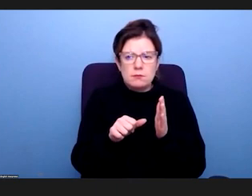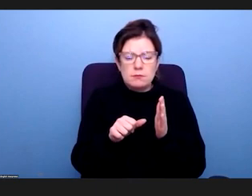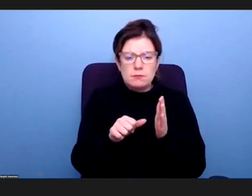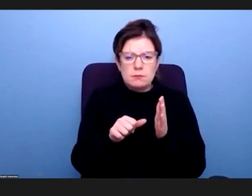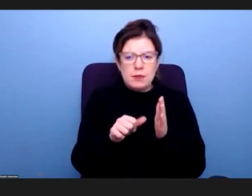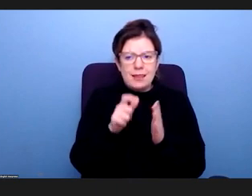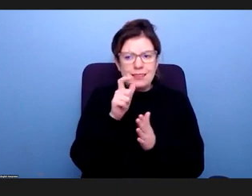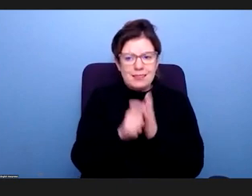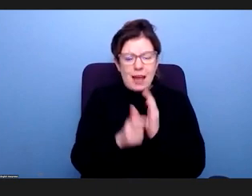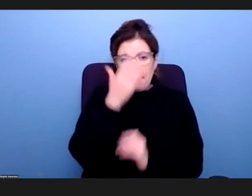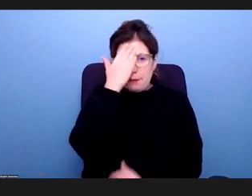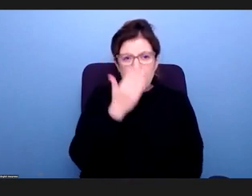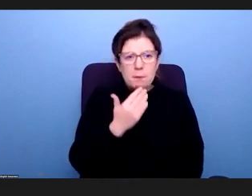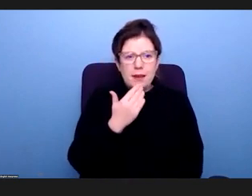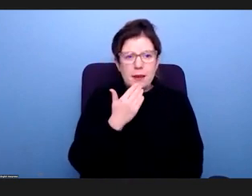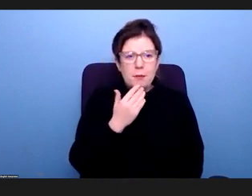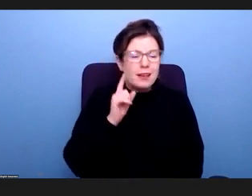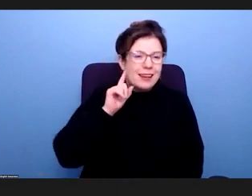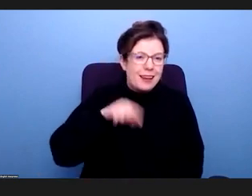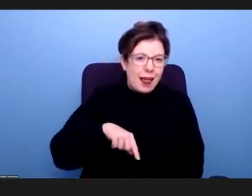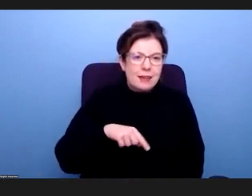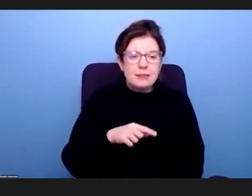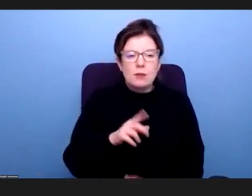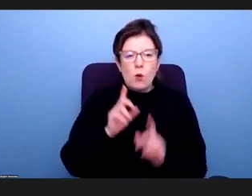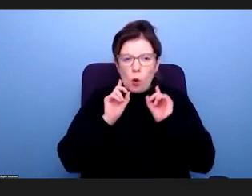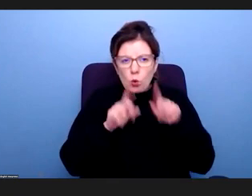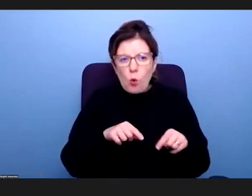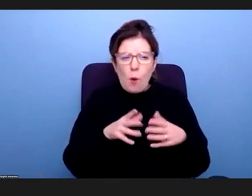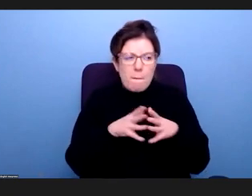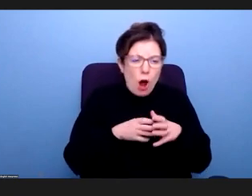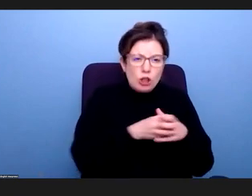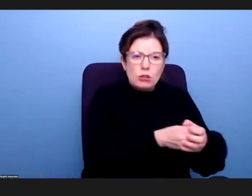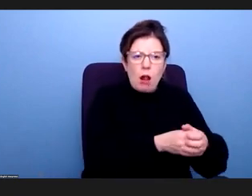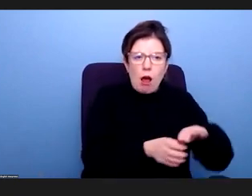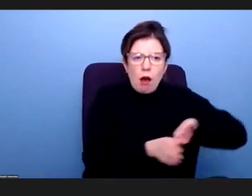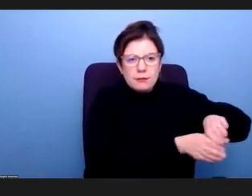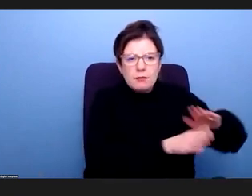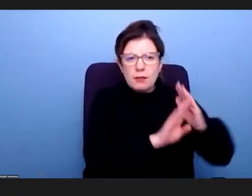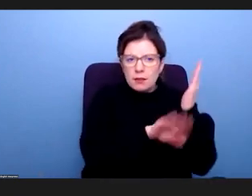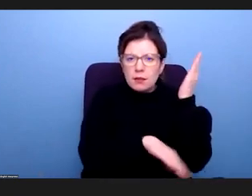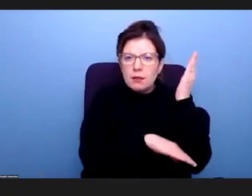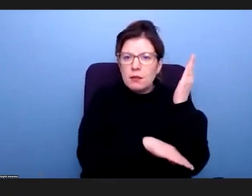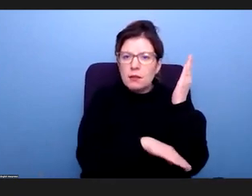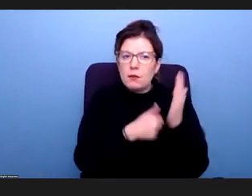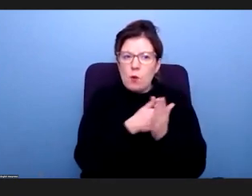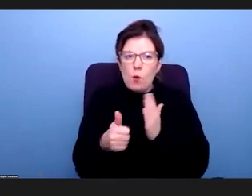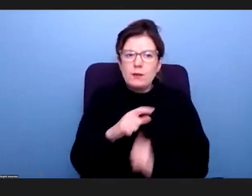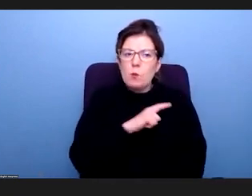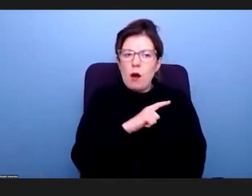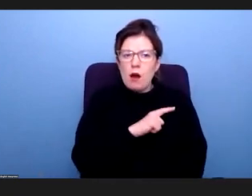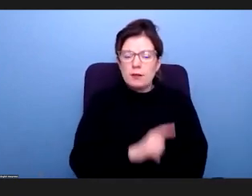disabled people are neglected, ignored, marginalized, always at the back of the queue and at the lowest of priority.